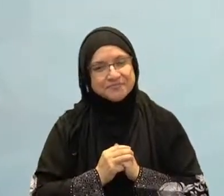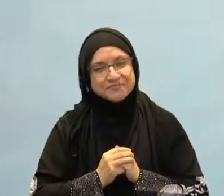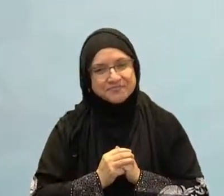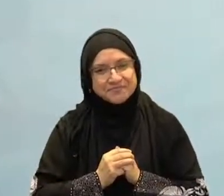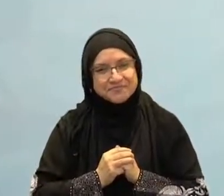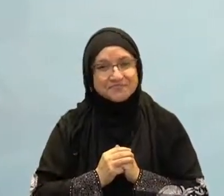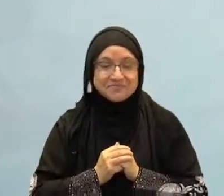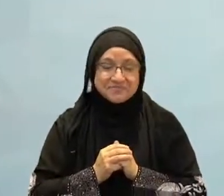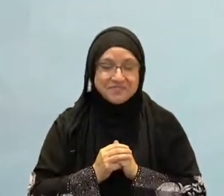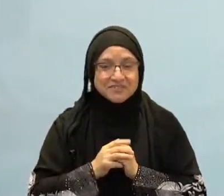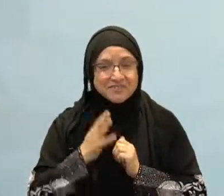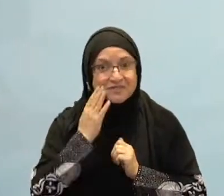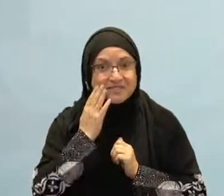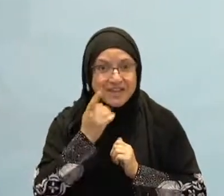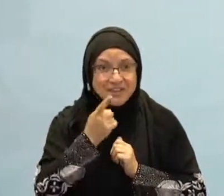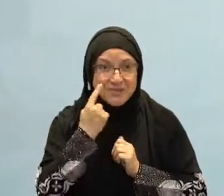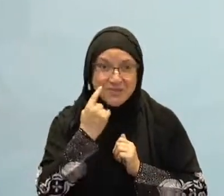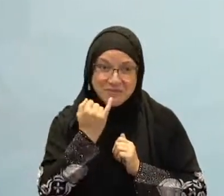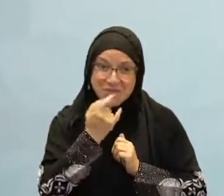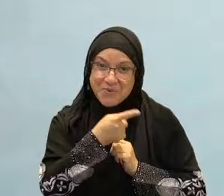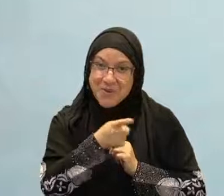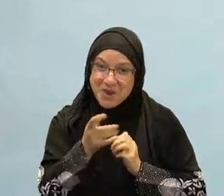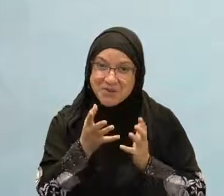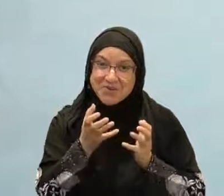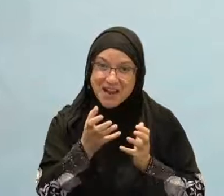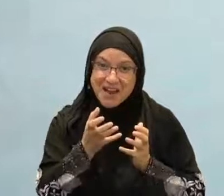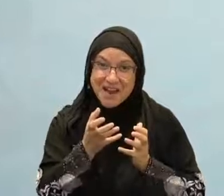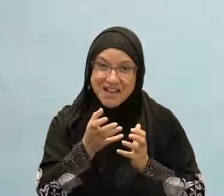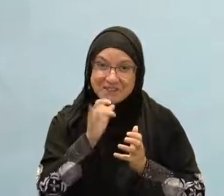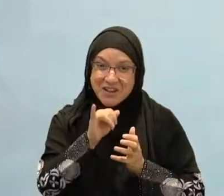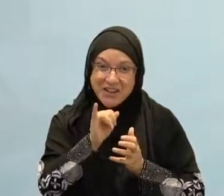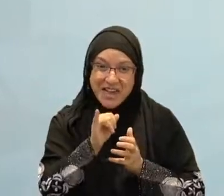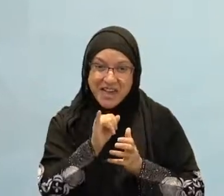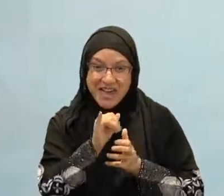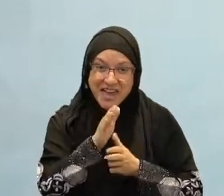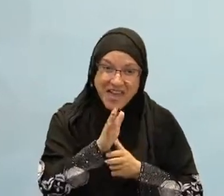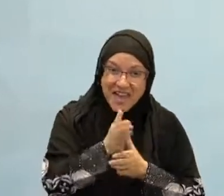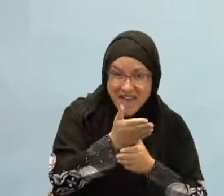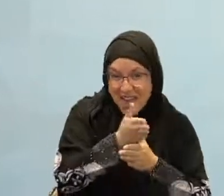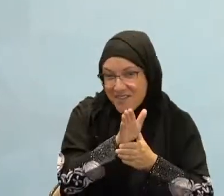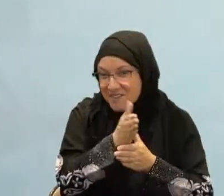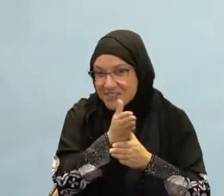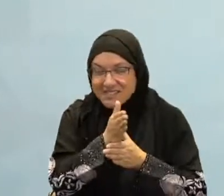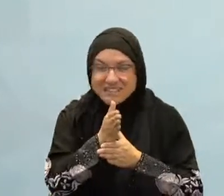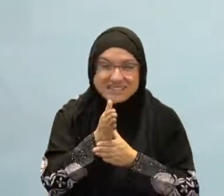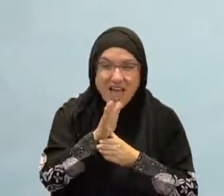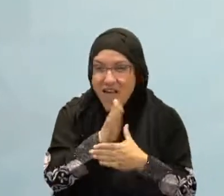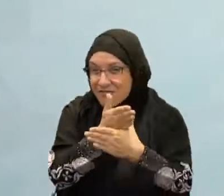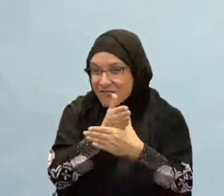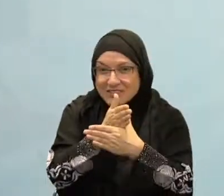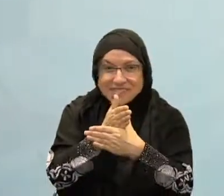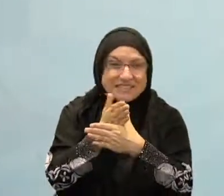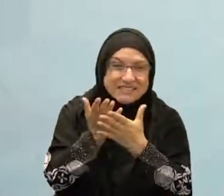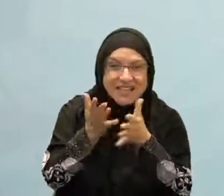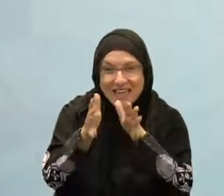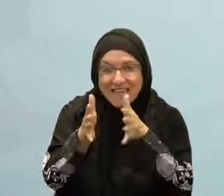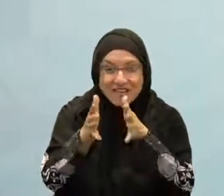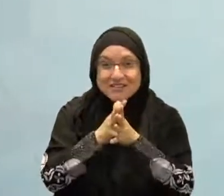you know, and that's why I despise it when people self-label, say I'm a non-practicing Muslim. You've basically sealed your salah.